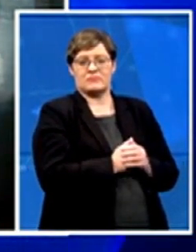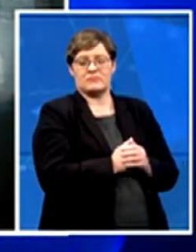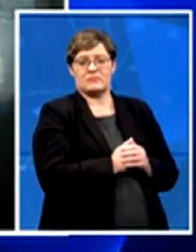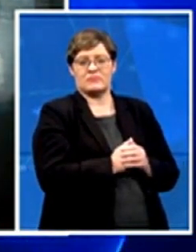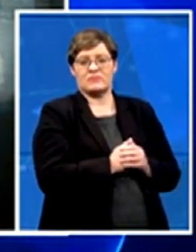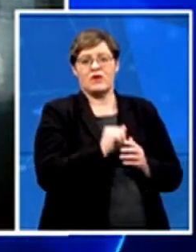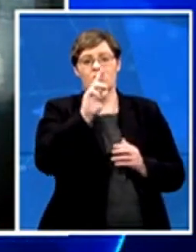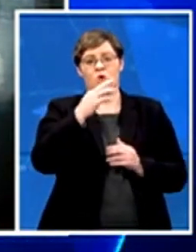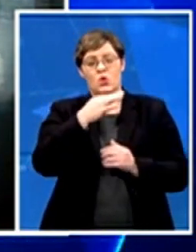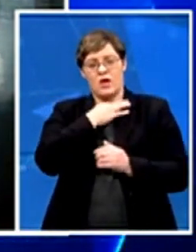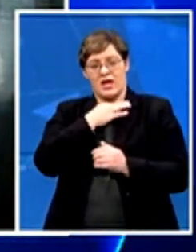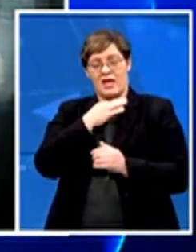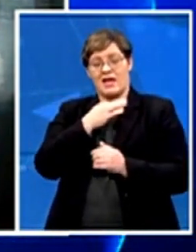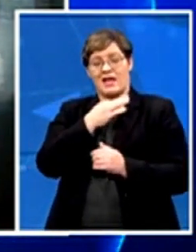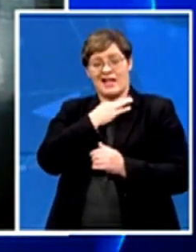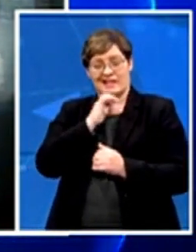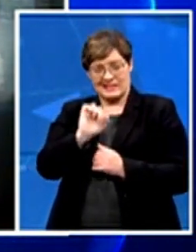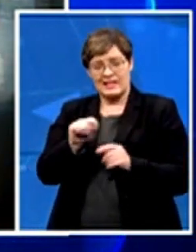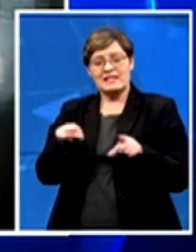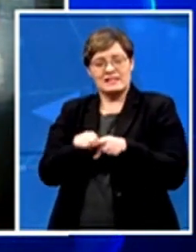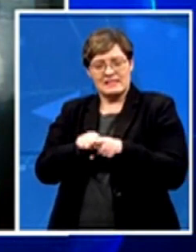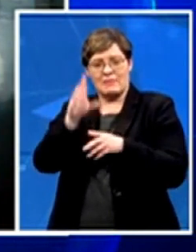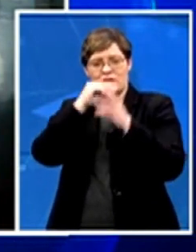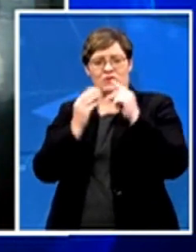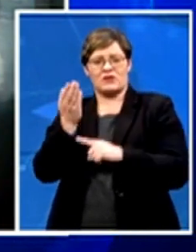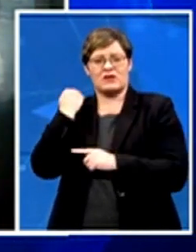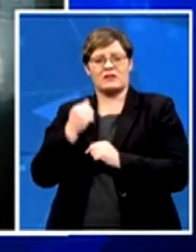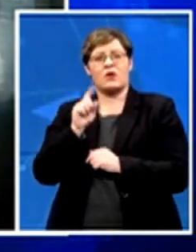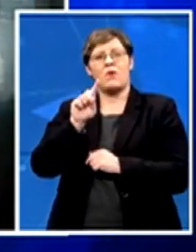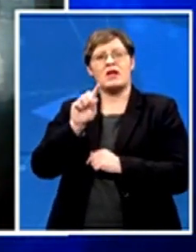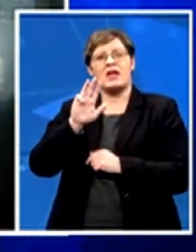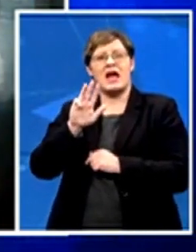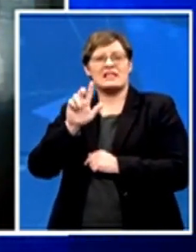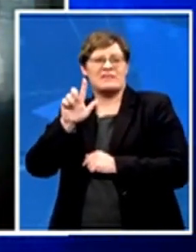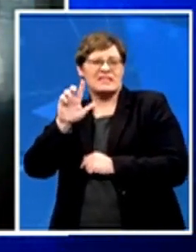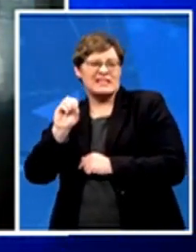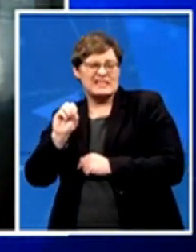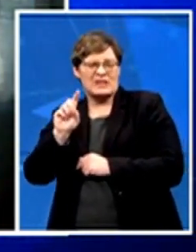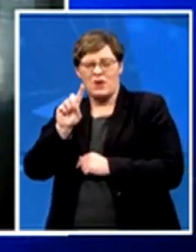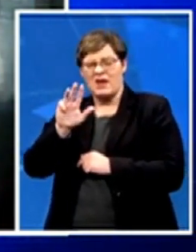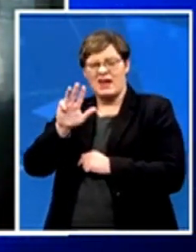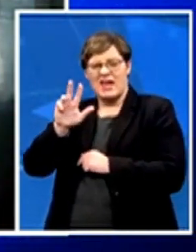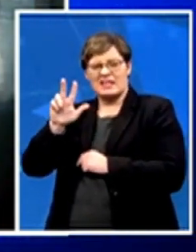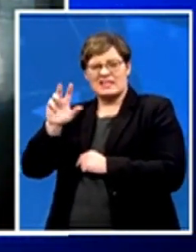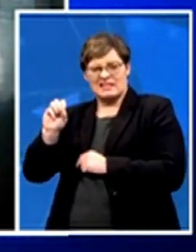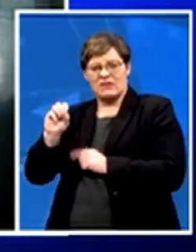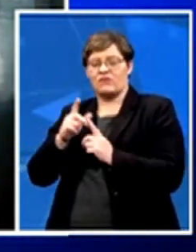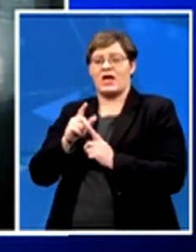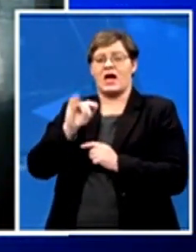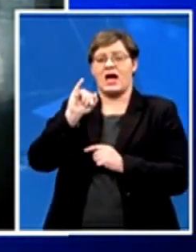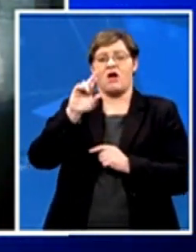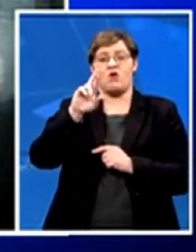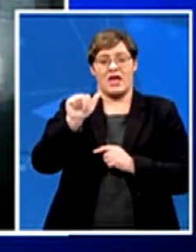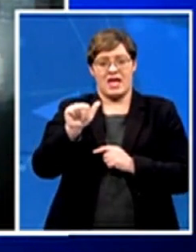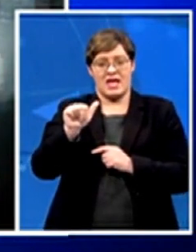During the 1970s and 80s attacks by the PLO and the IRA, they said Cobra, which is the Ambulent of